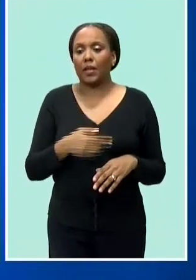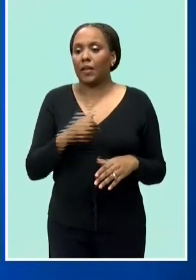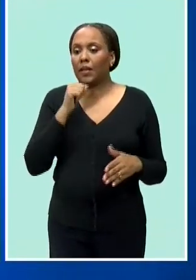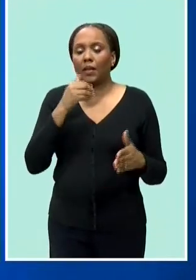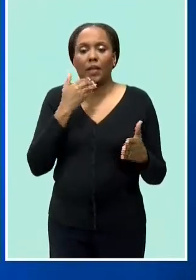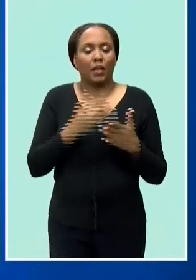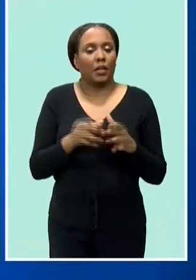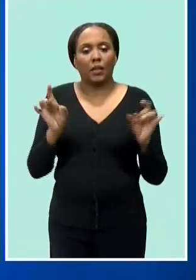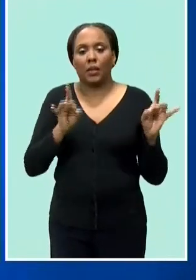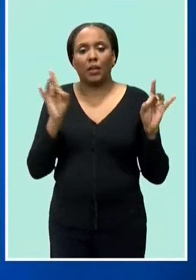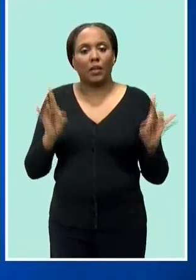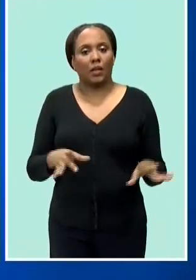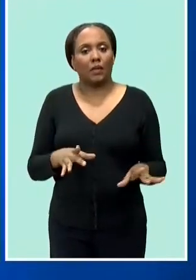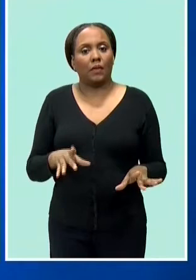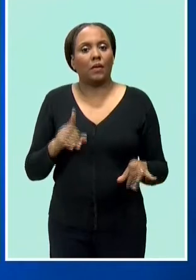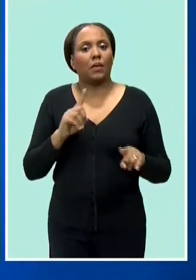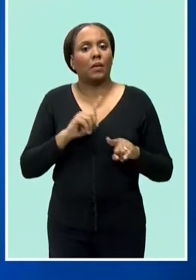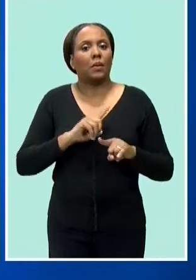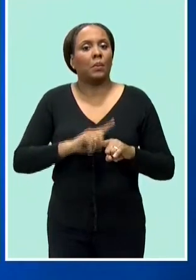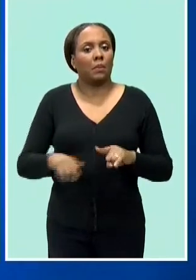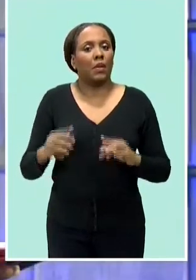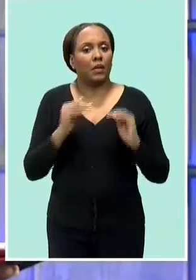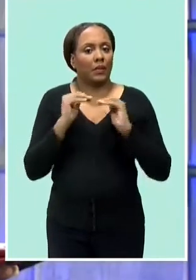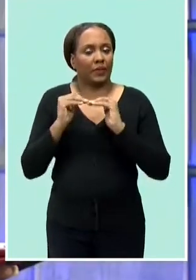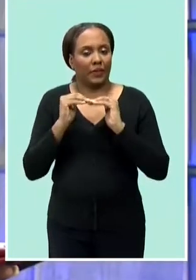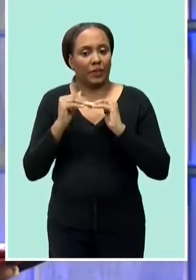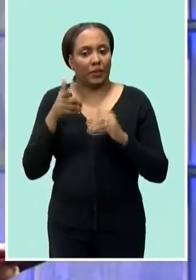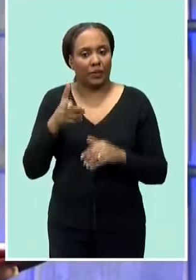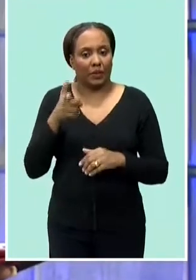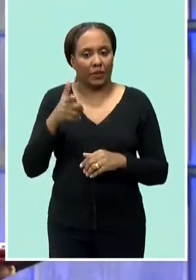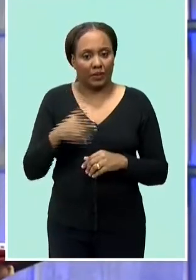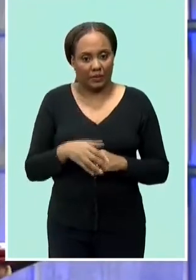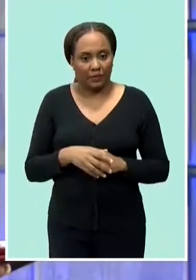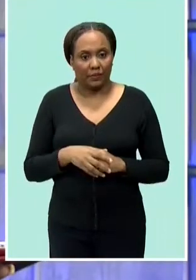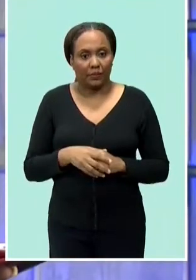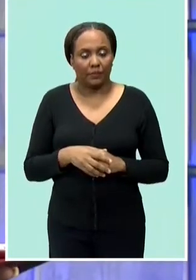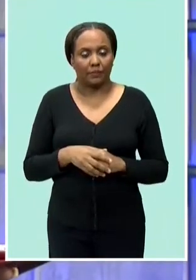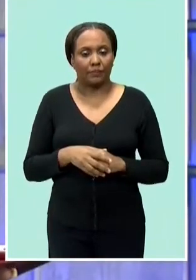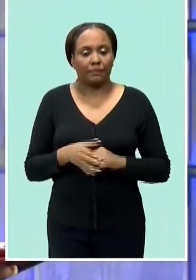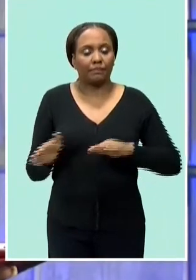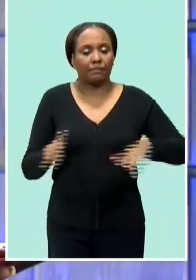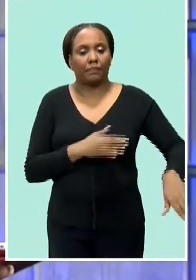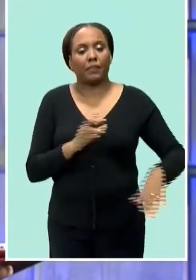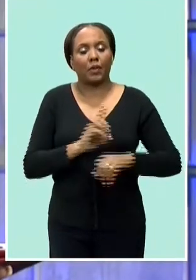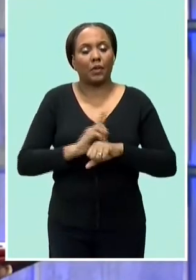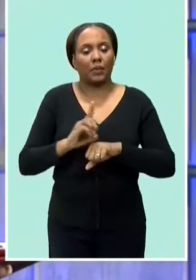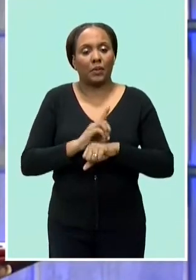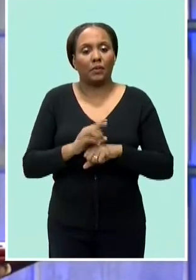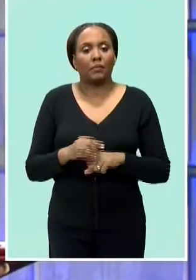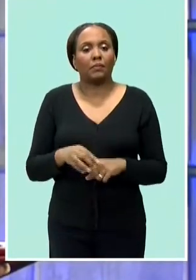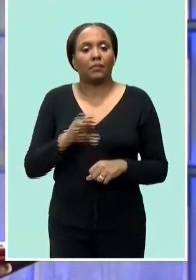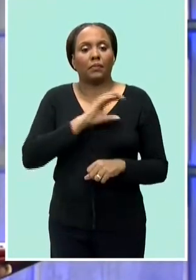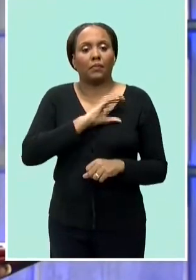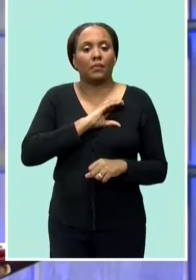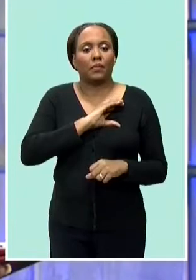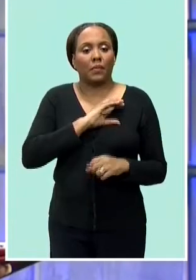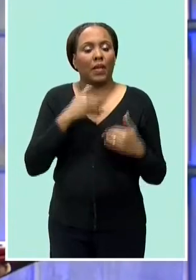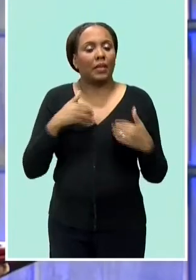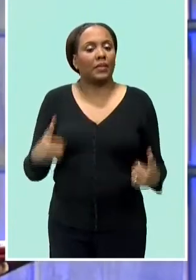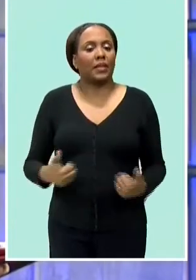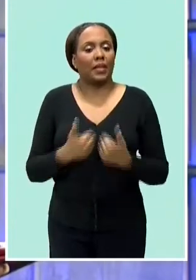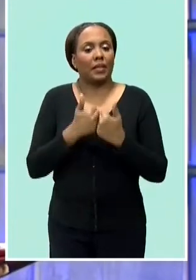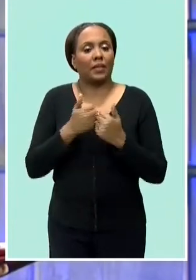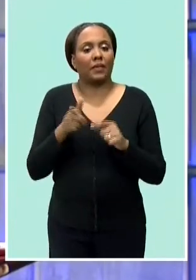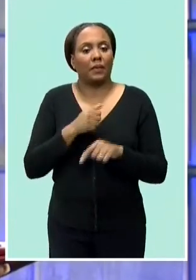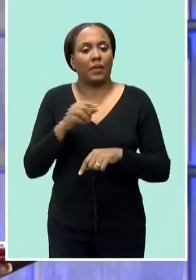tragic but justifiable over in dominica now the police force there is being challenged by the dominica